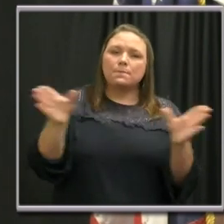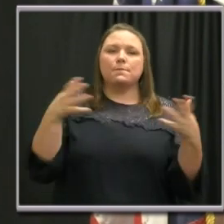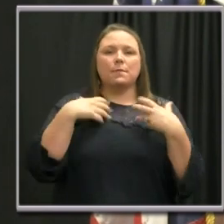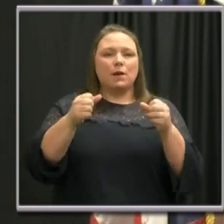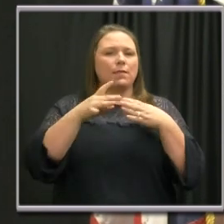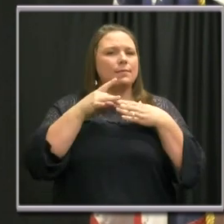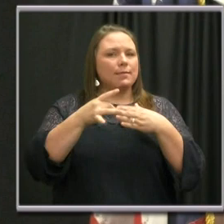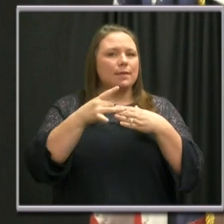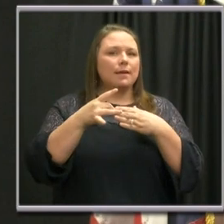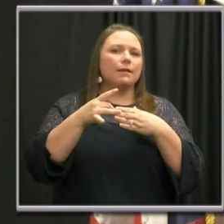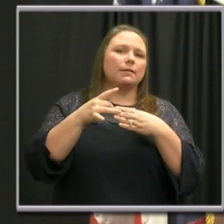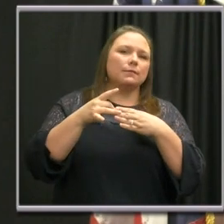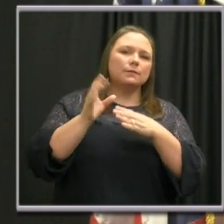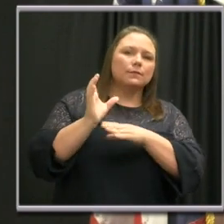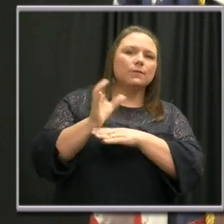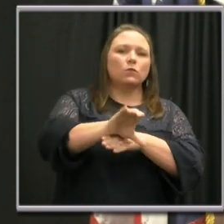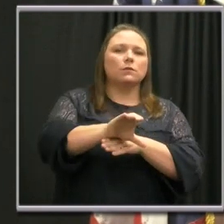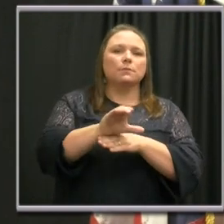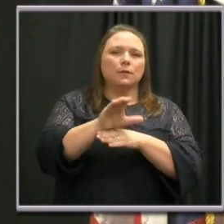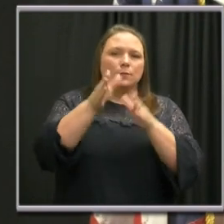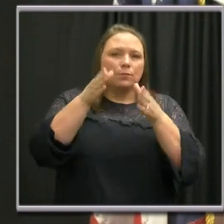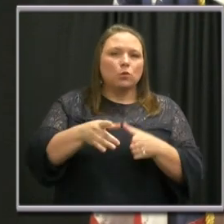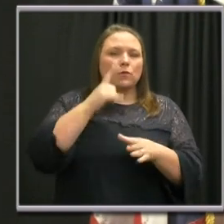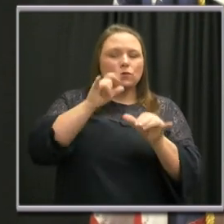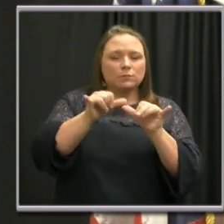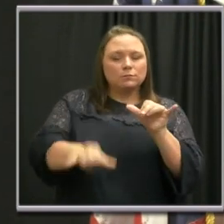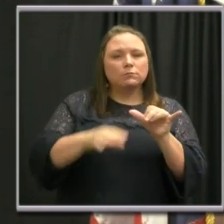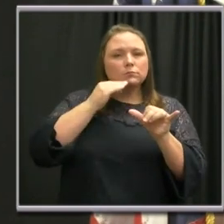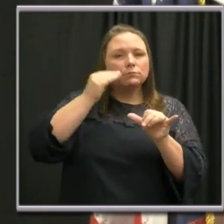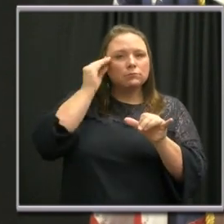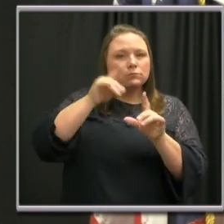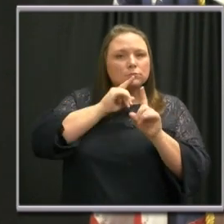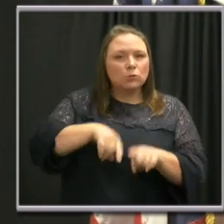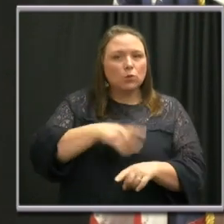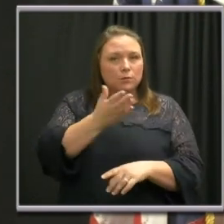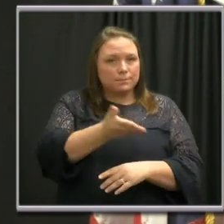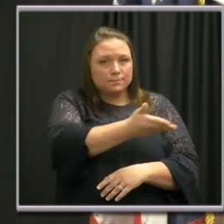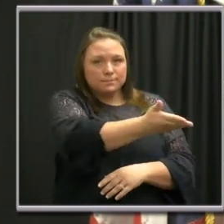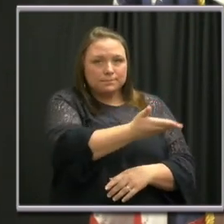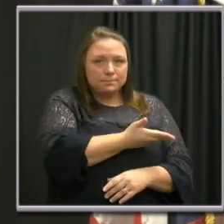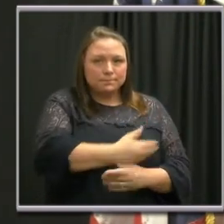lead enforcement agent for the safer at home order. Mr. Atkins.